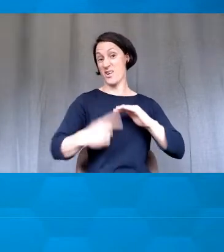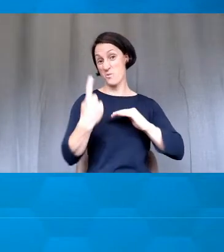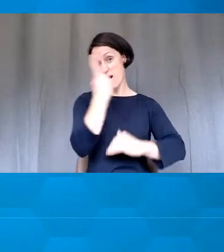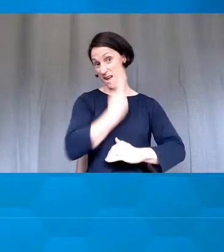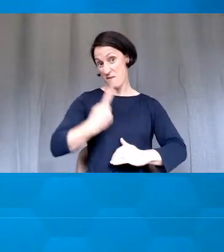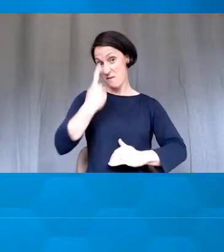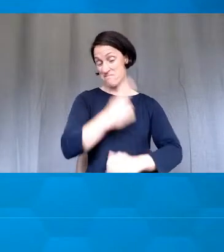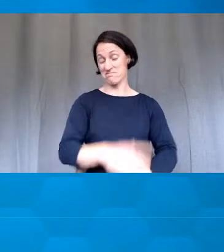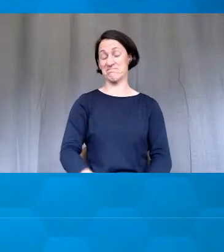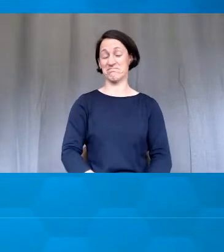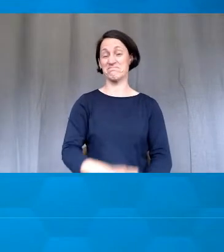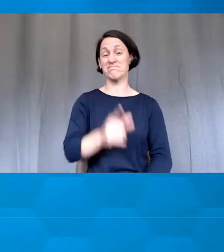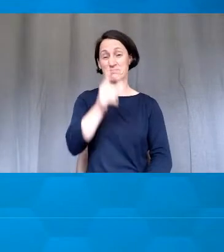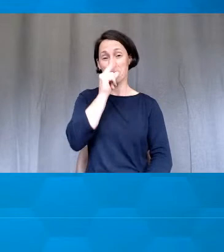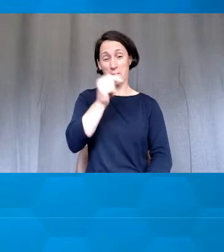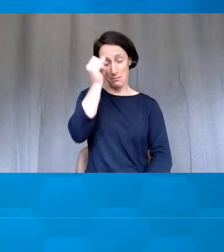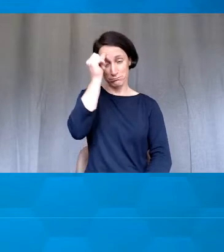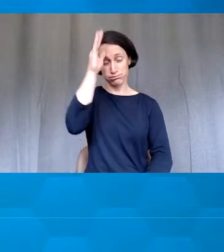Next slide.